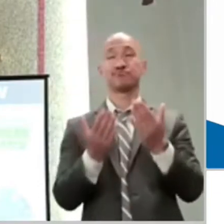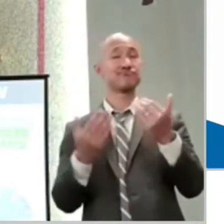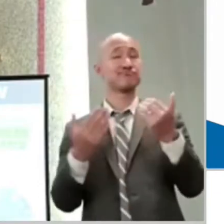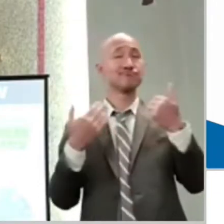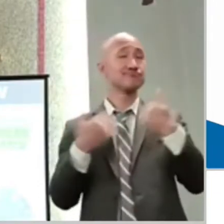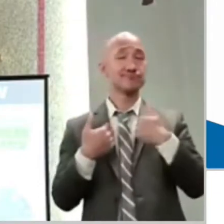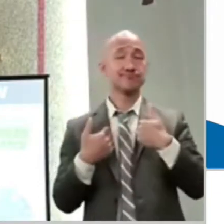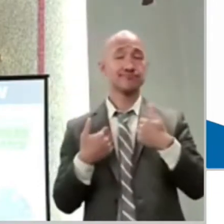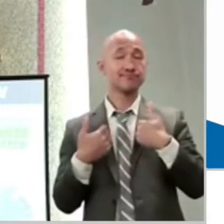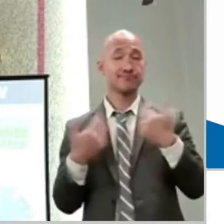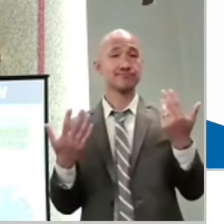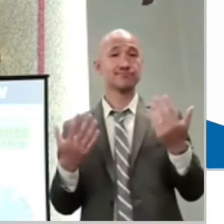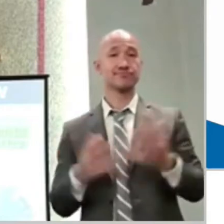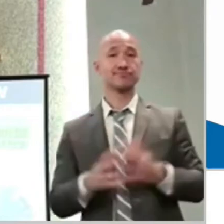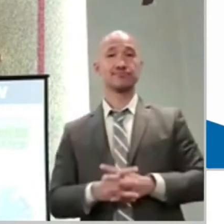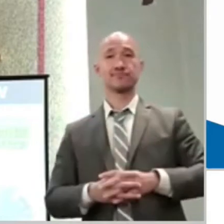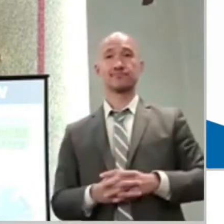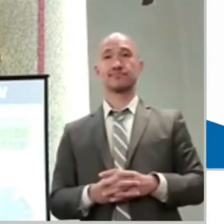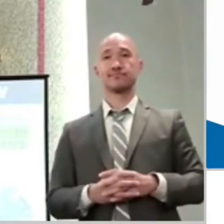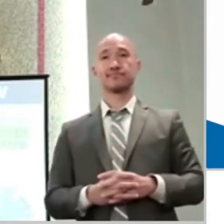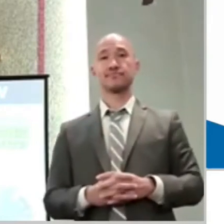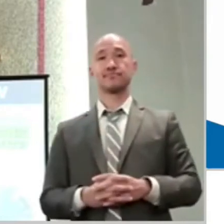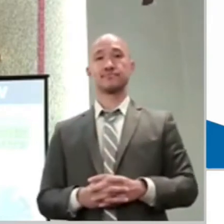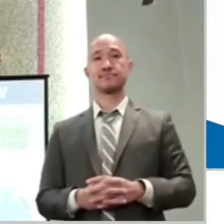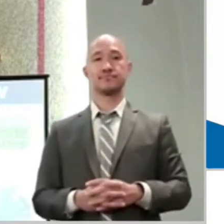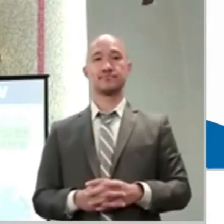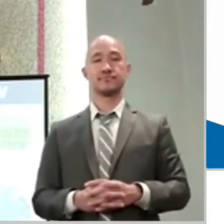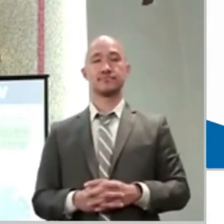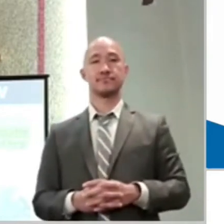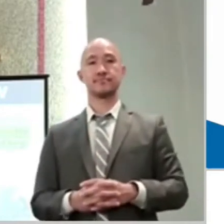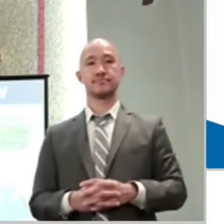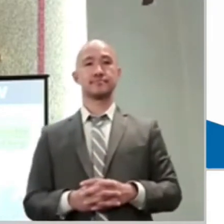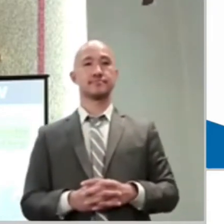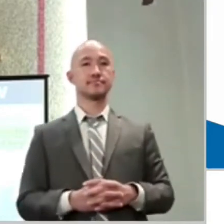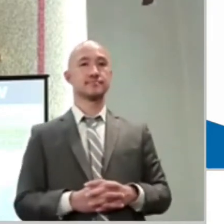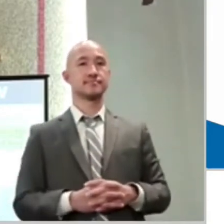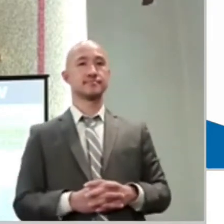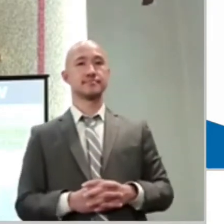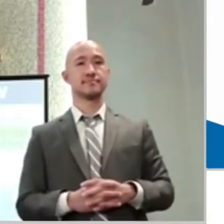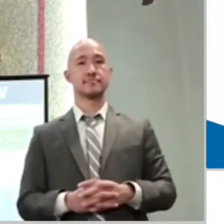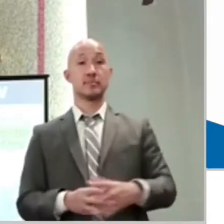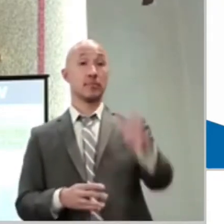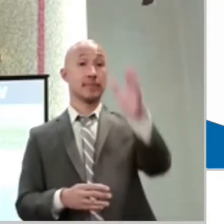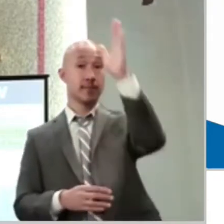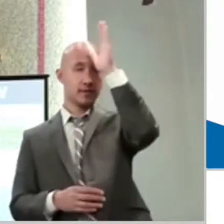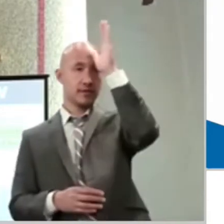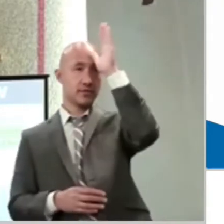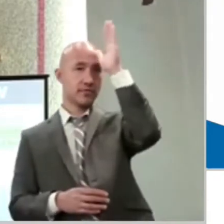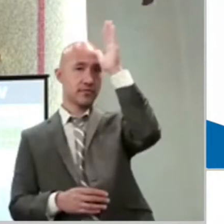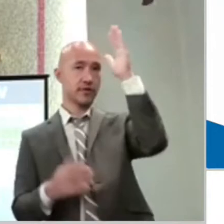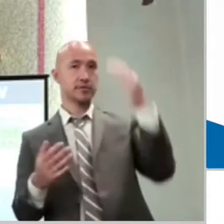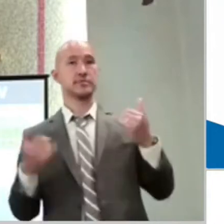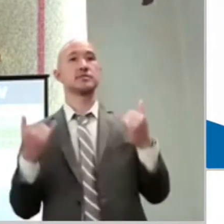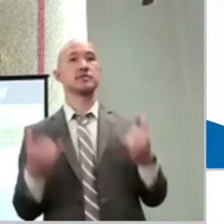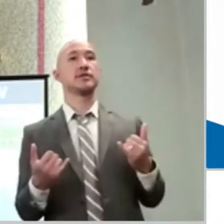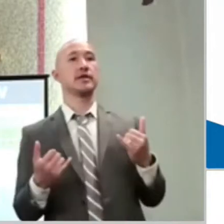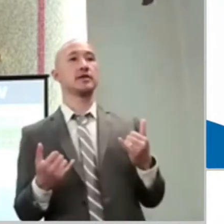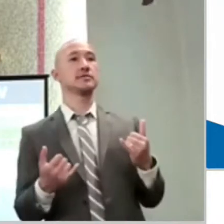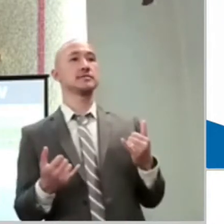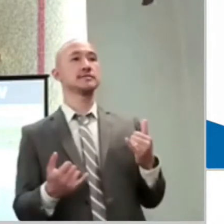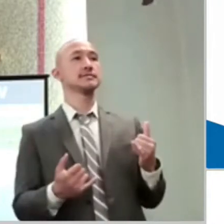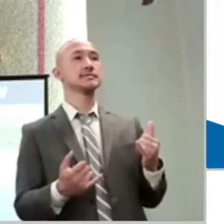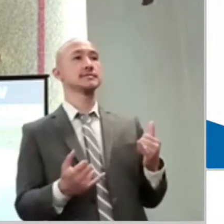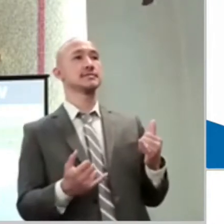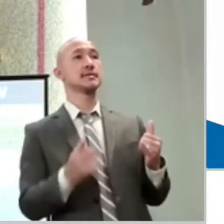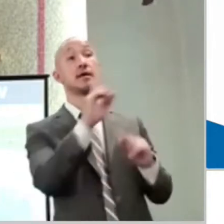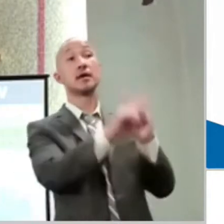lacking. The father thinks he knows what he needs. He's looking to Jesus as another human who